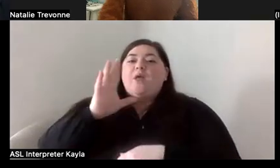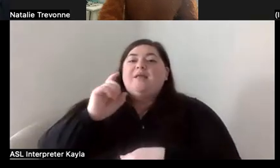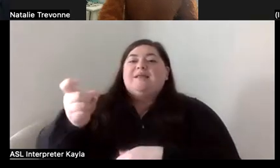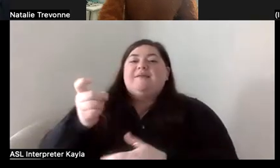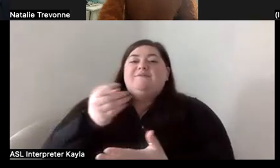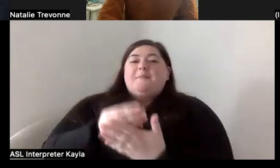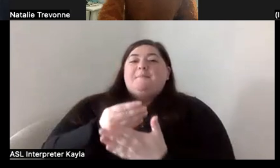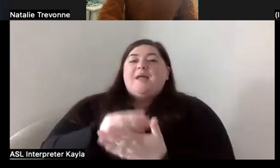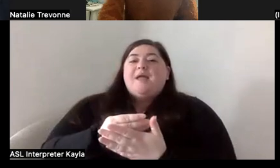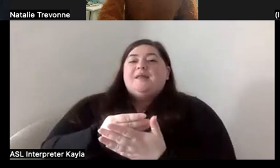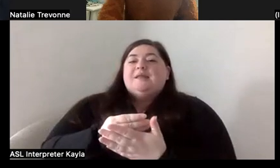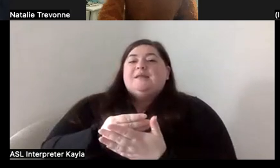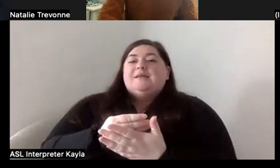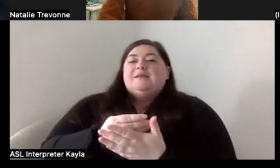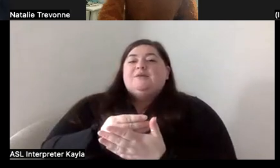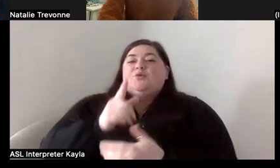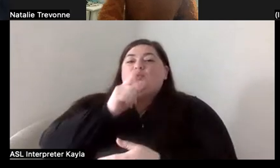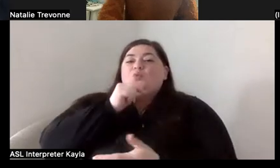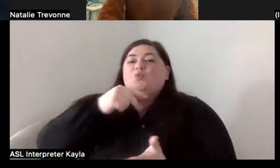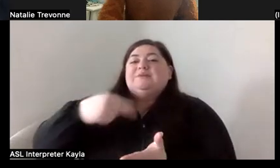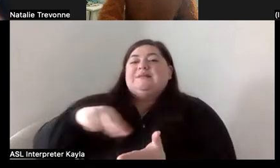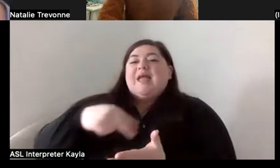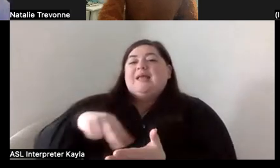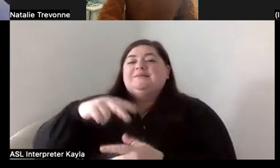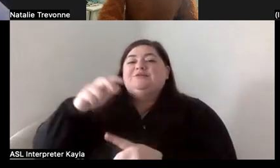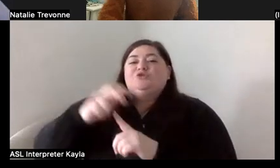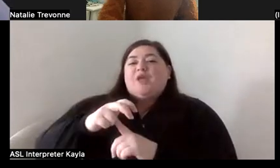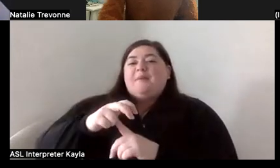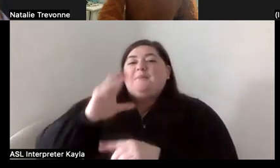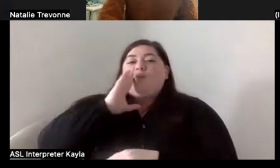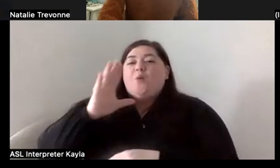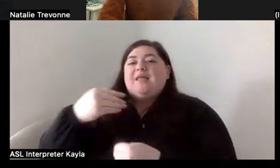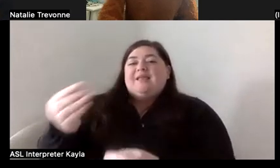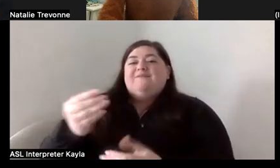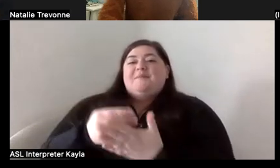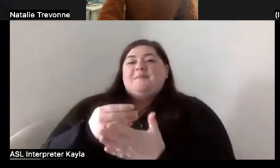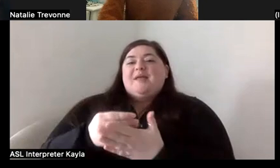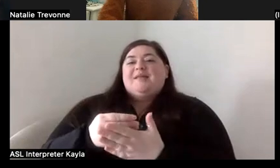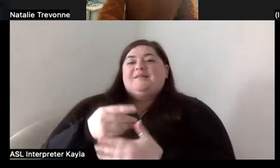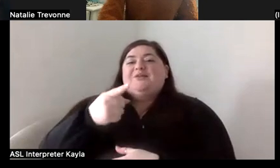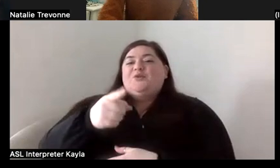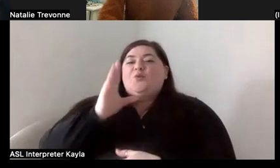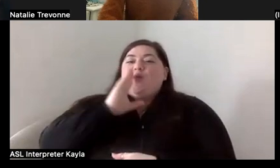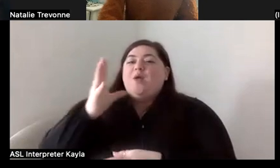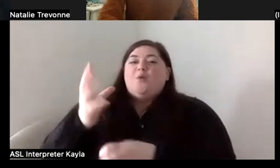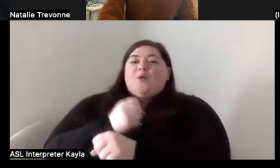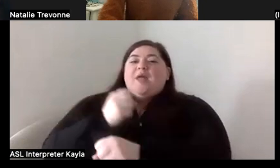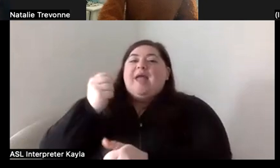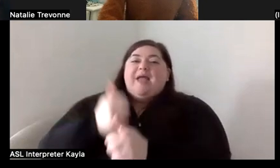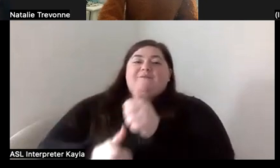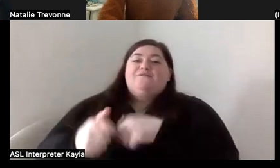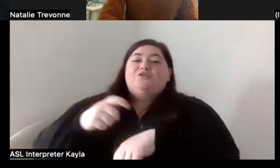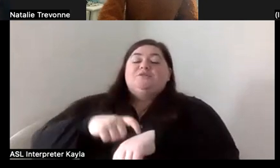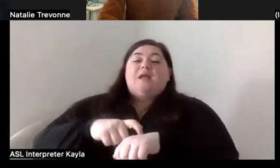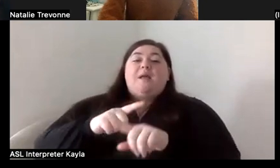Whoever, you know, dances the best, like I'm going to give people money. And they were like, you would kill it every single time. But like, for